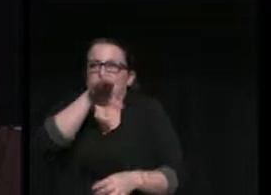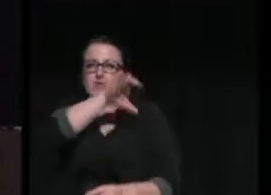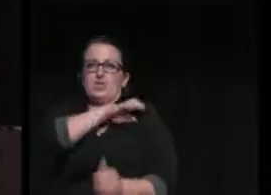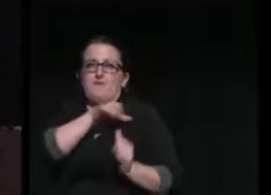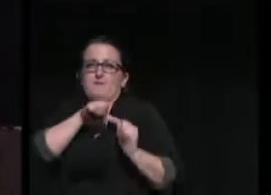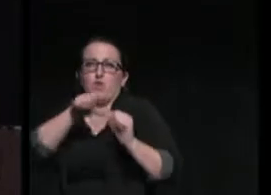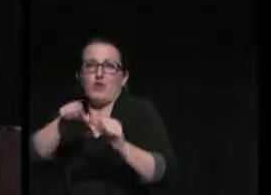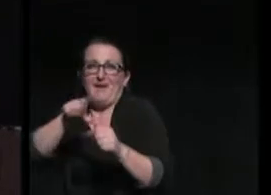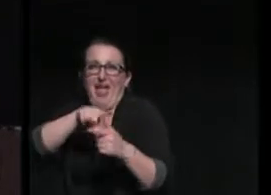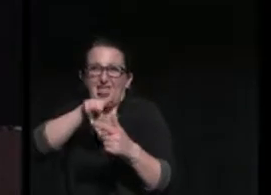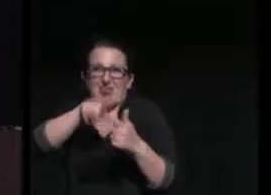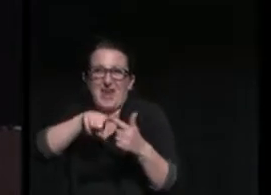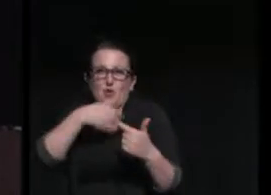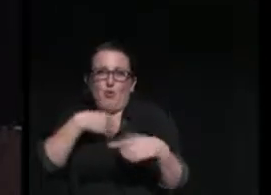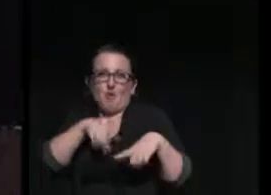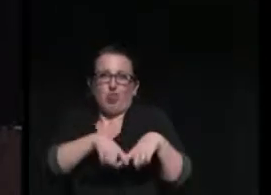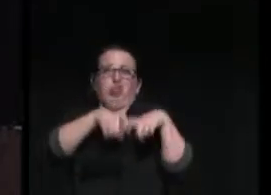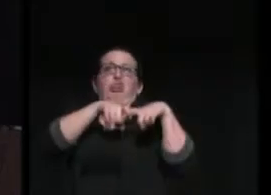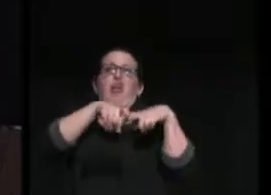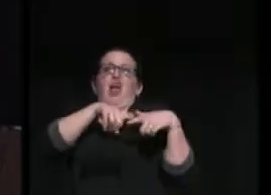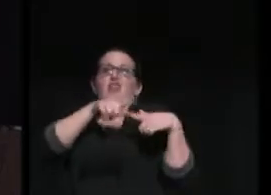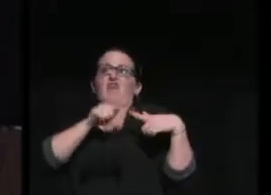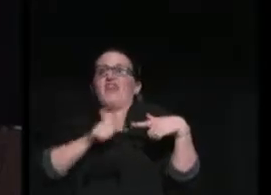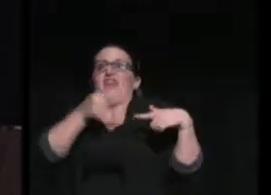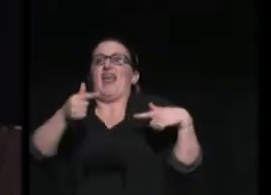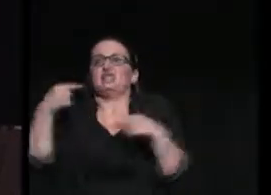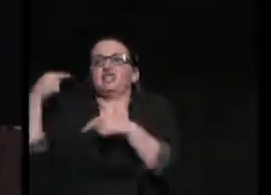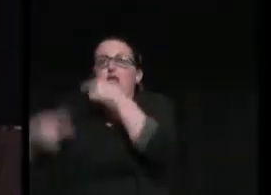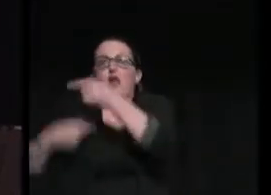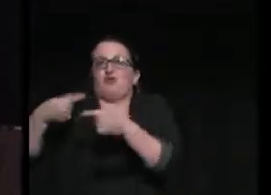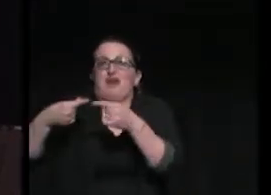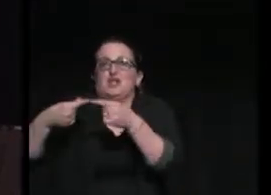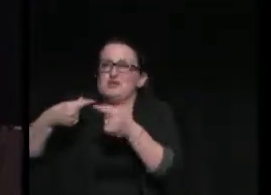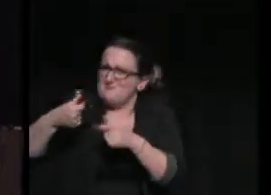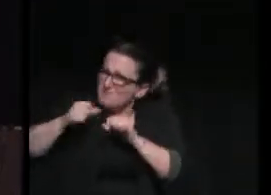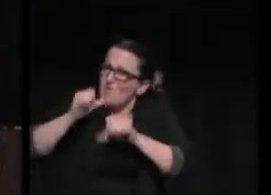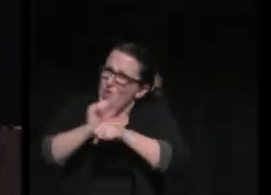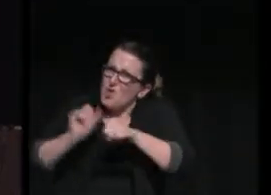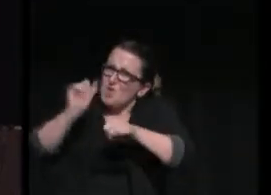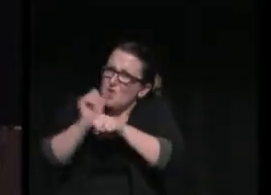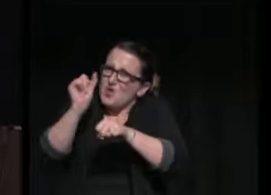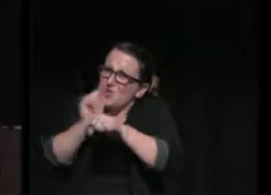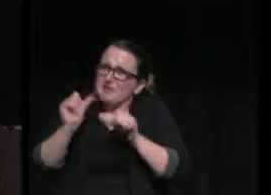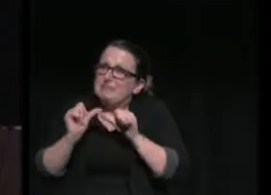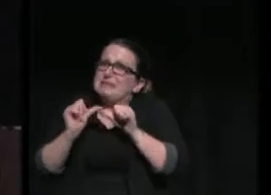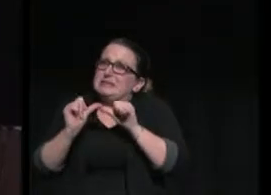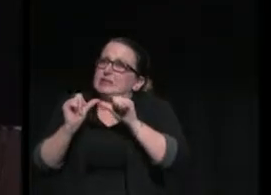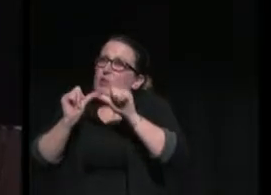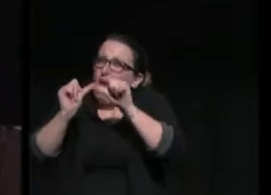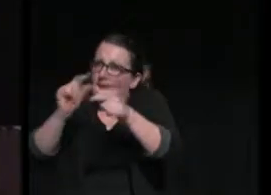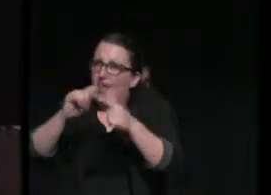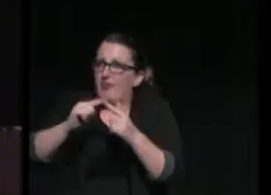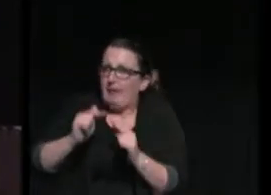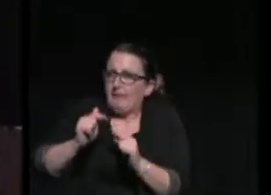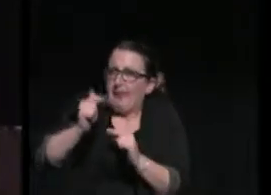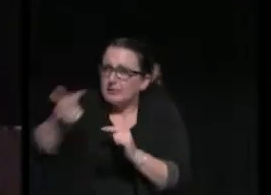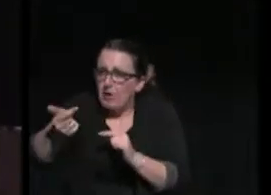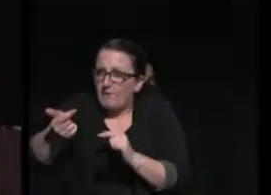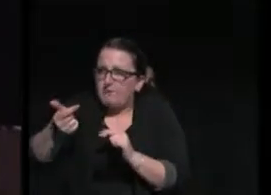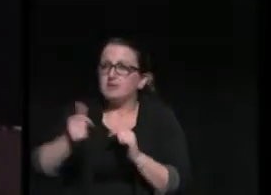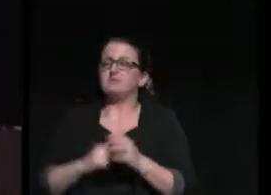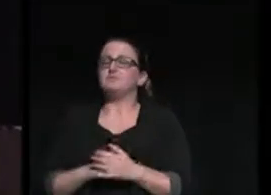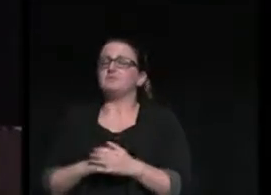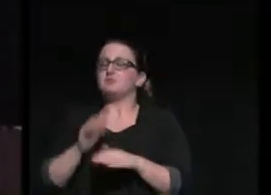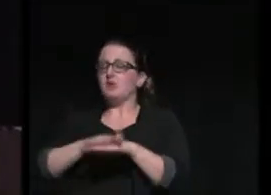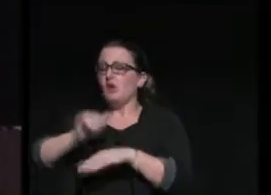and then the next generation picks up the ball and carries it forward before it, too, must hand it off. On